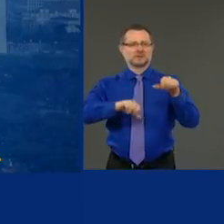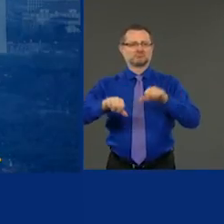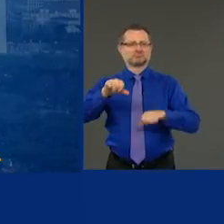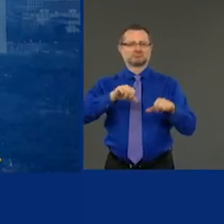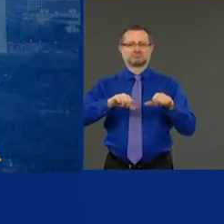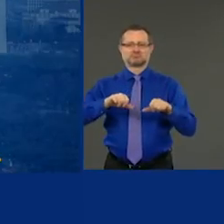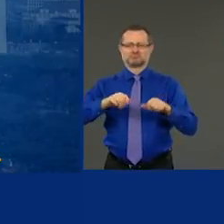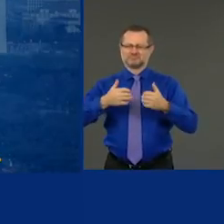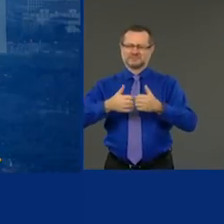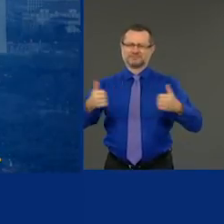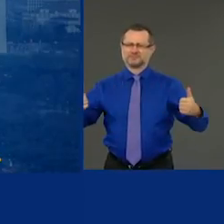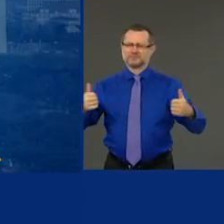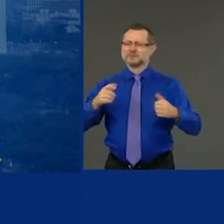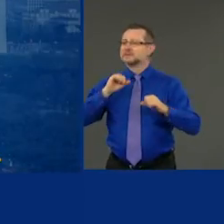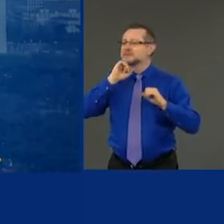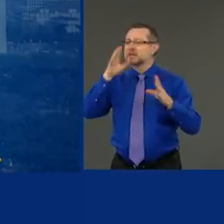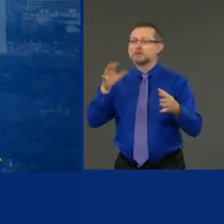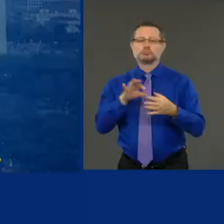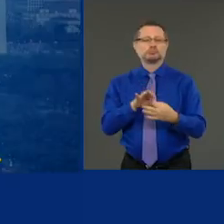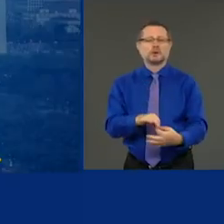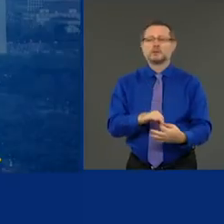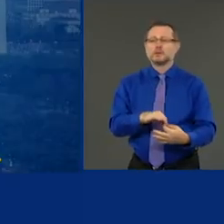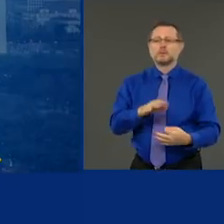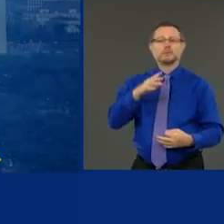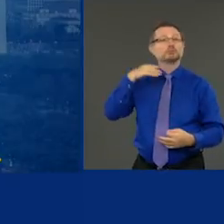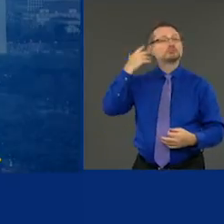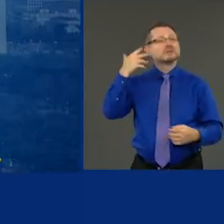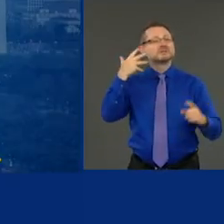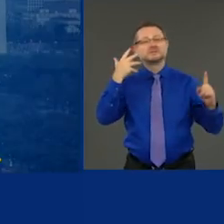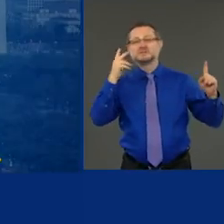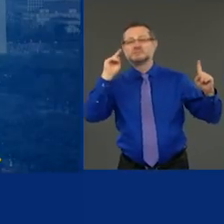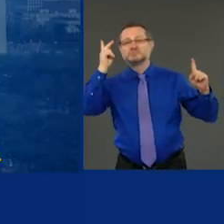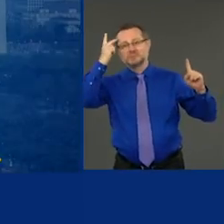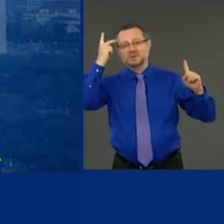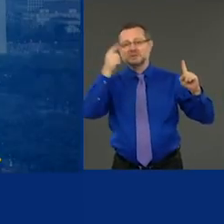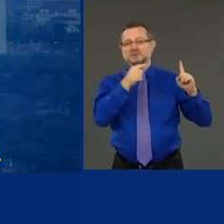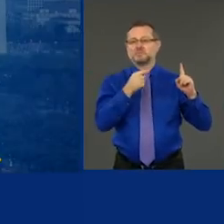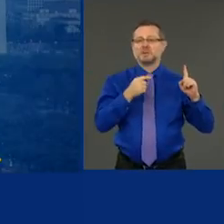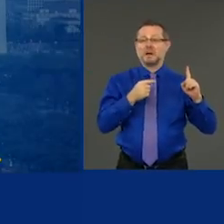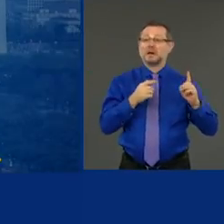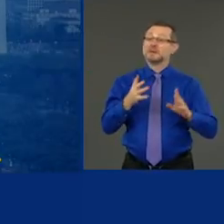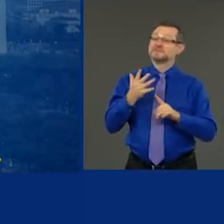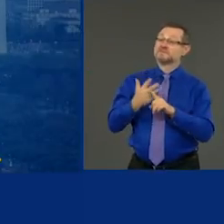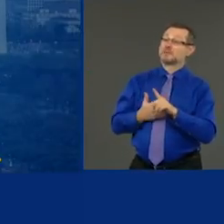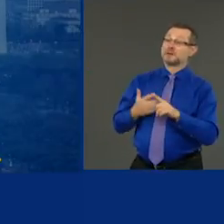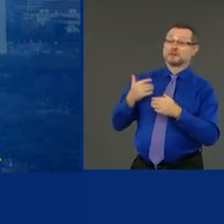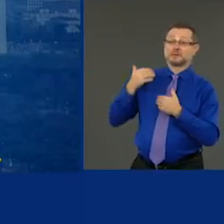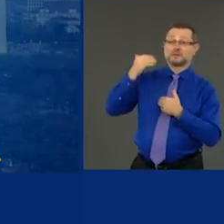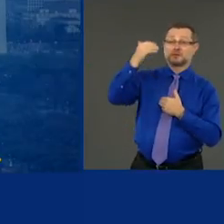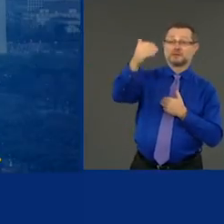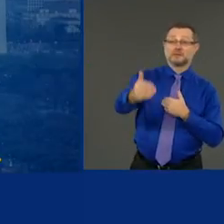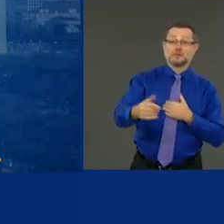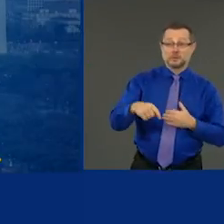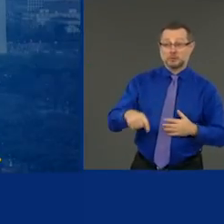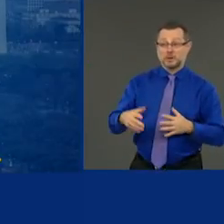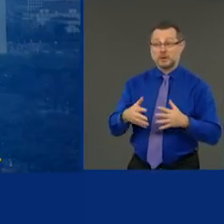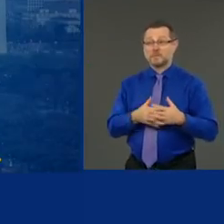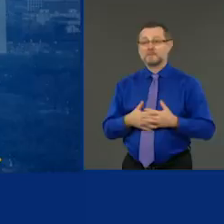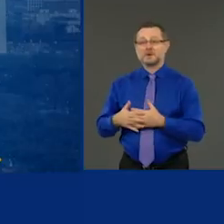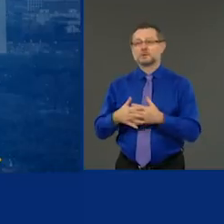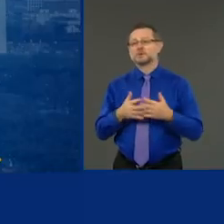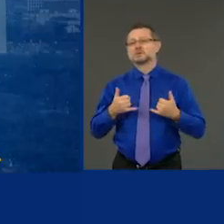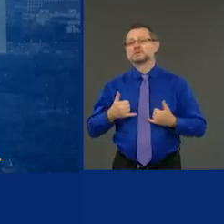politics of today. Five months later, this country is still totally